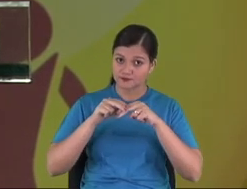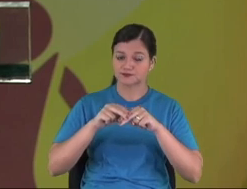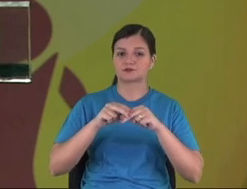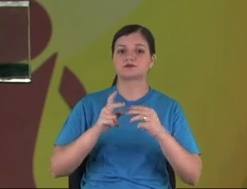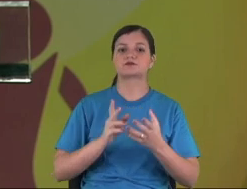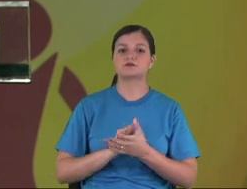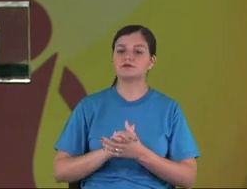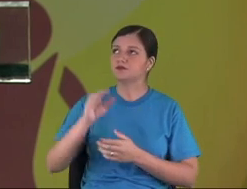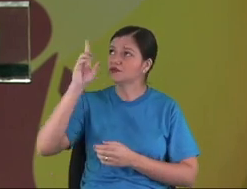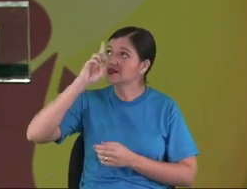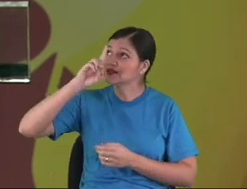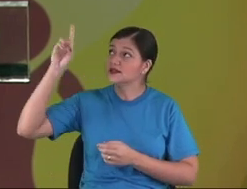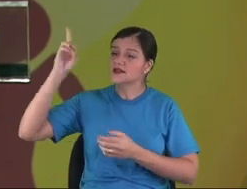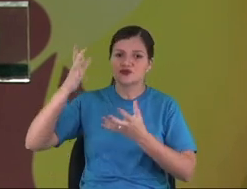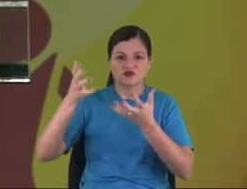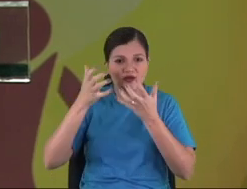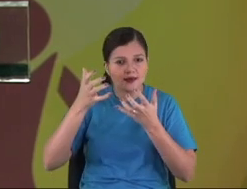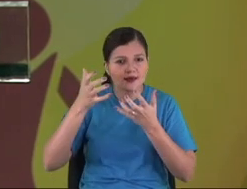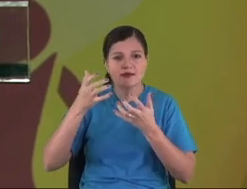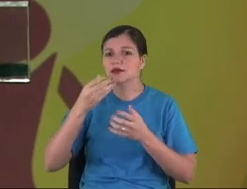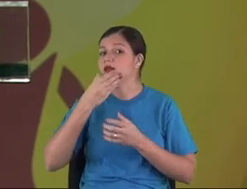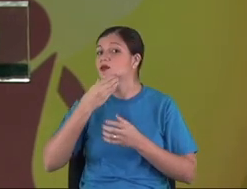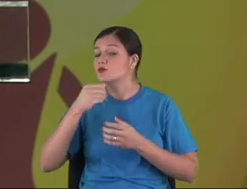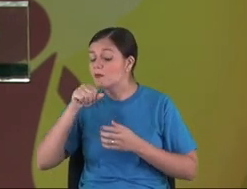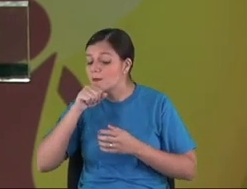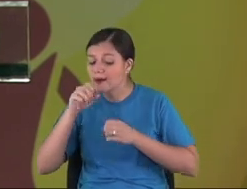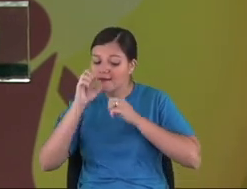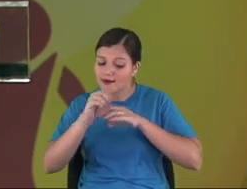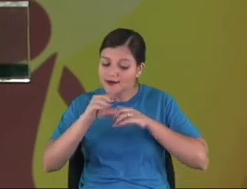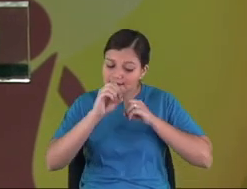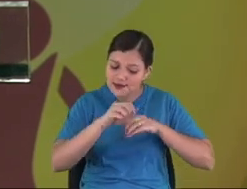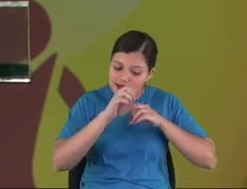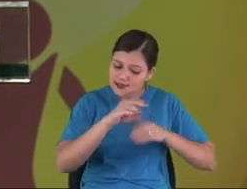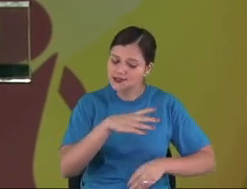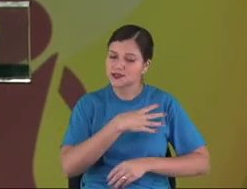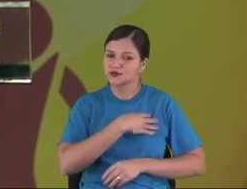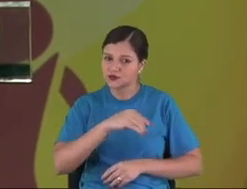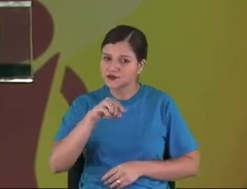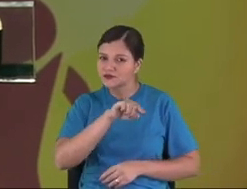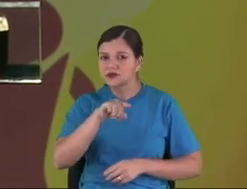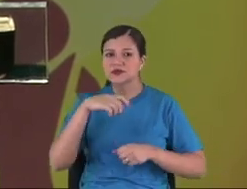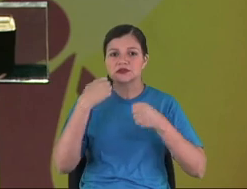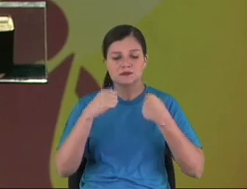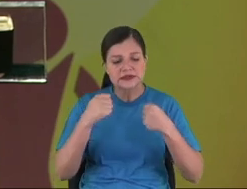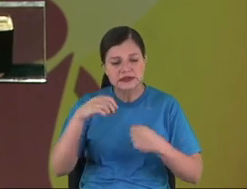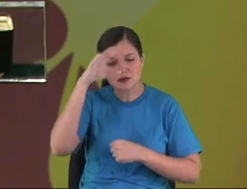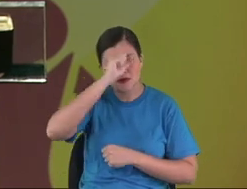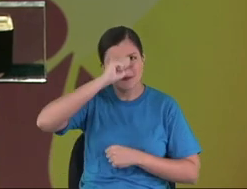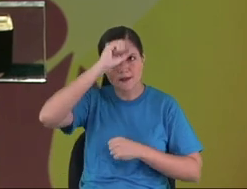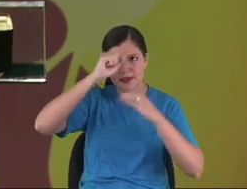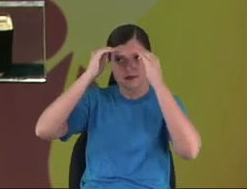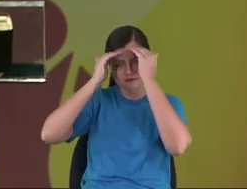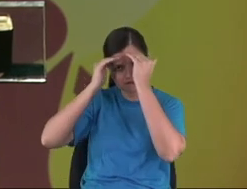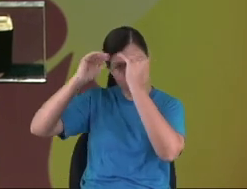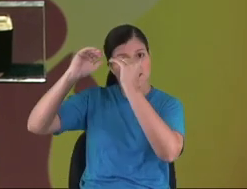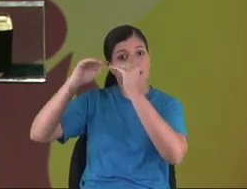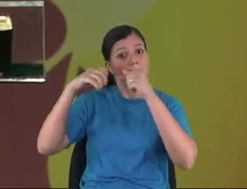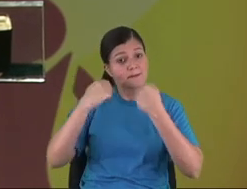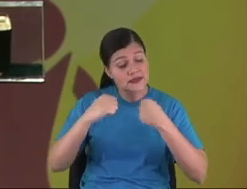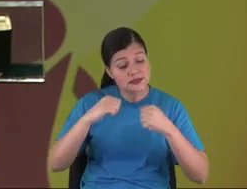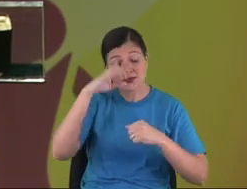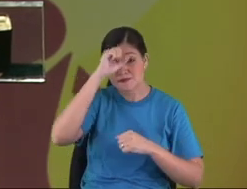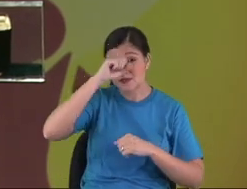This is why you need to teach your kids. They need to learn how to obey, to